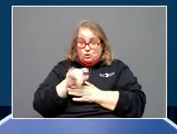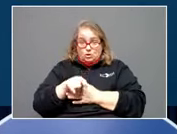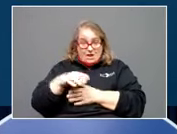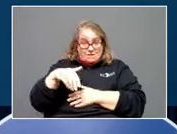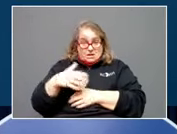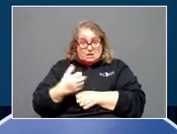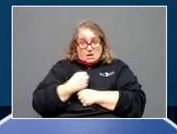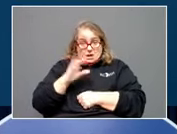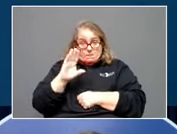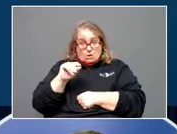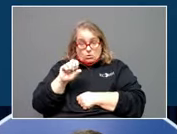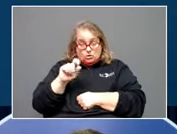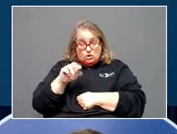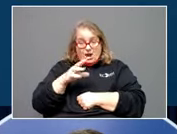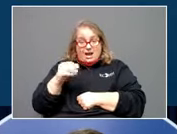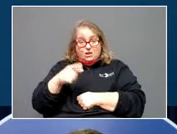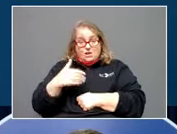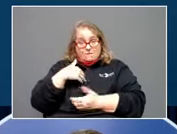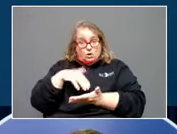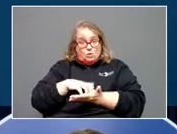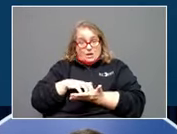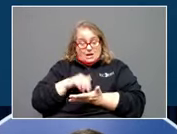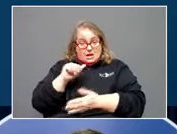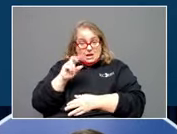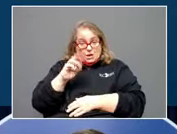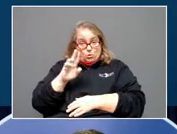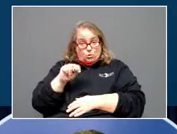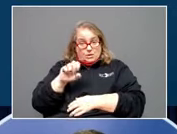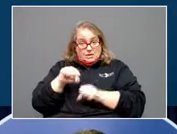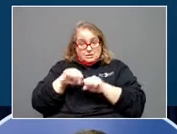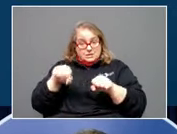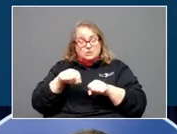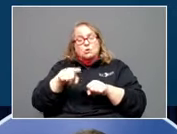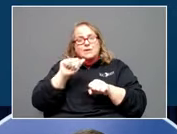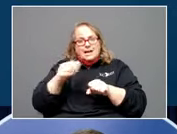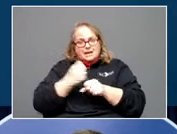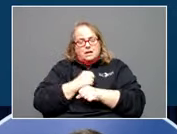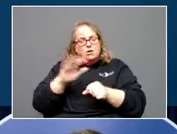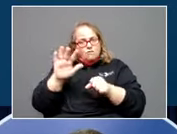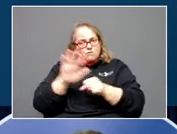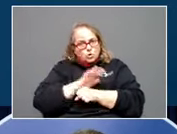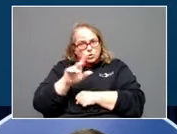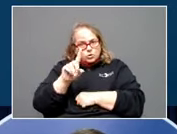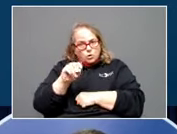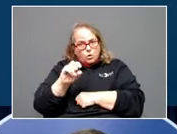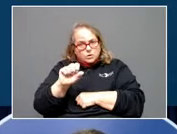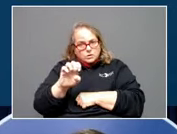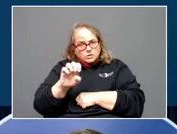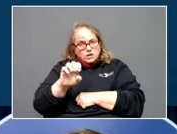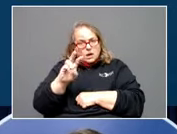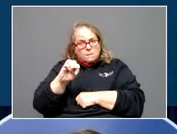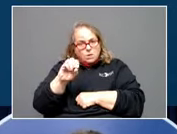booster yet and you have a weakened immune system, you're going to be eligible for a full-dose Moderna